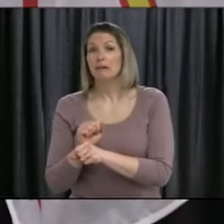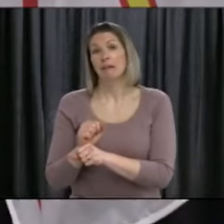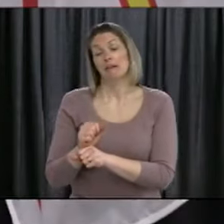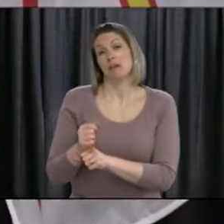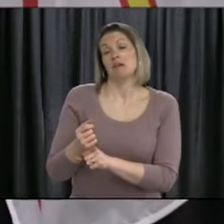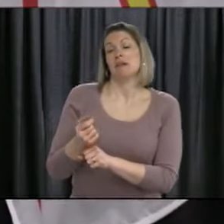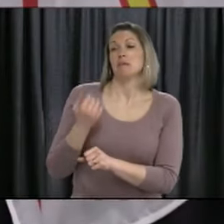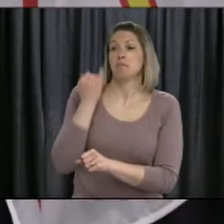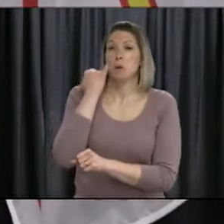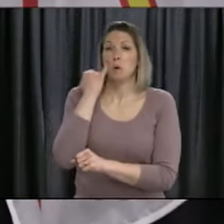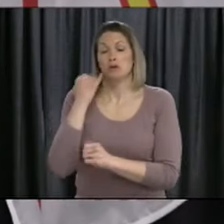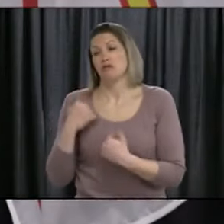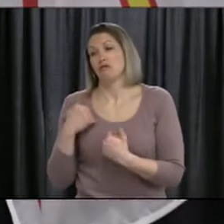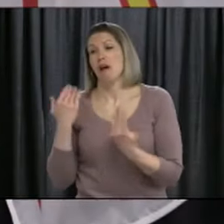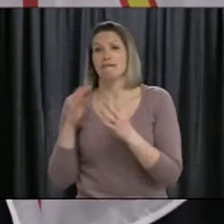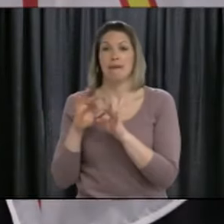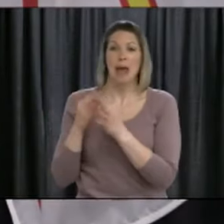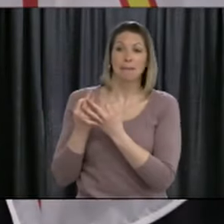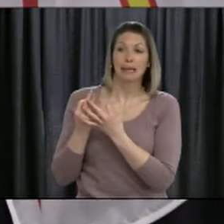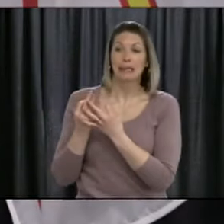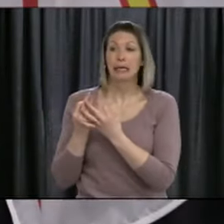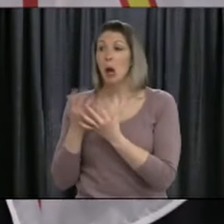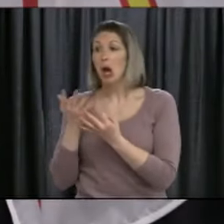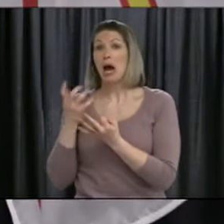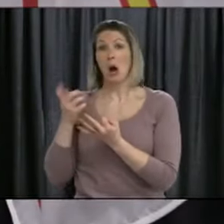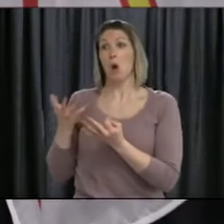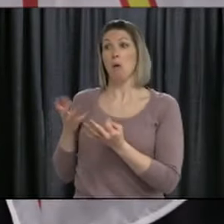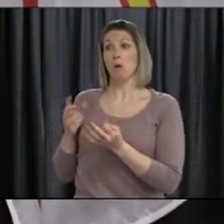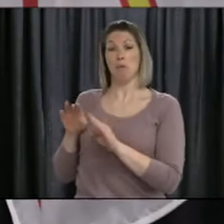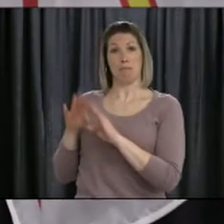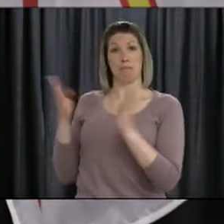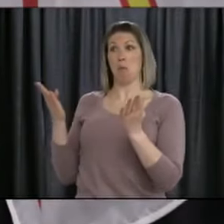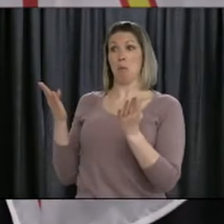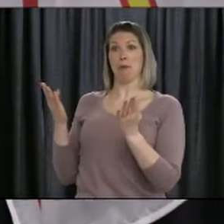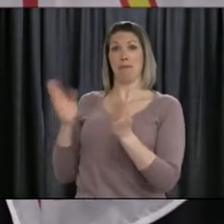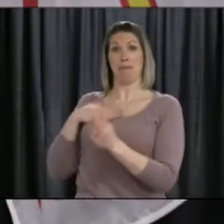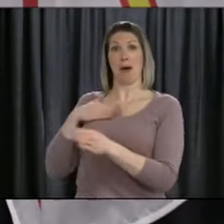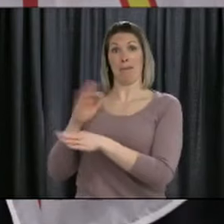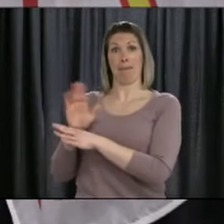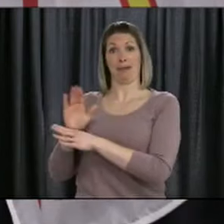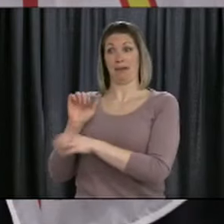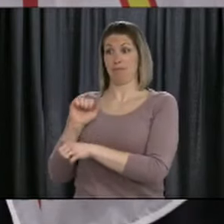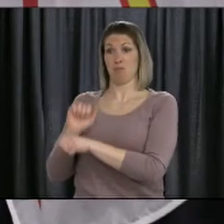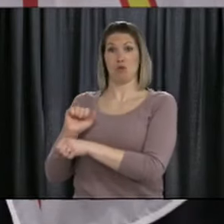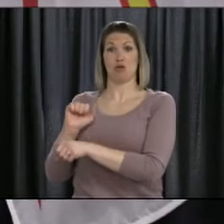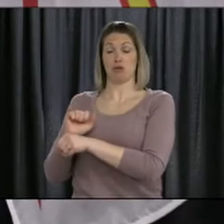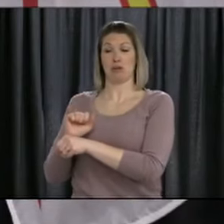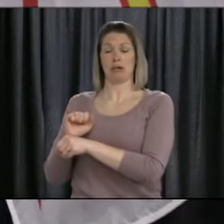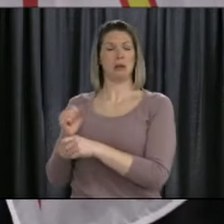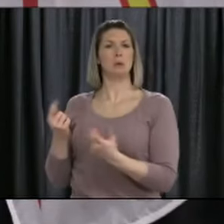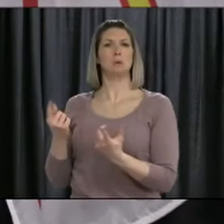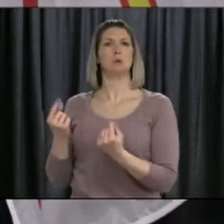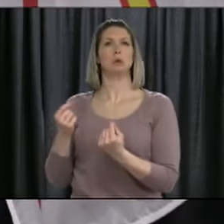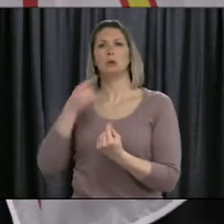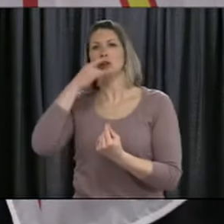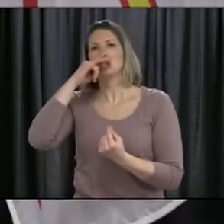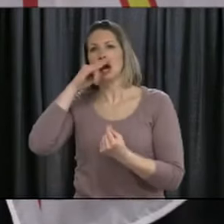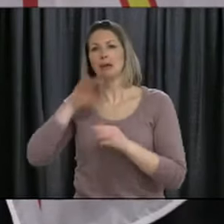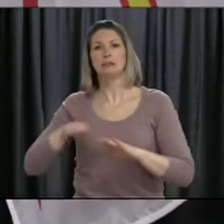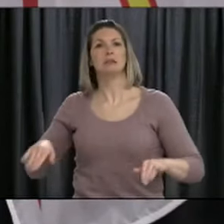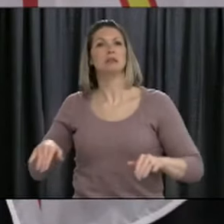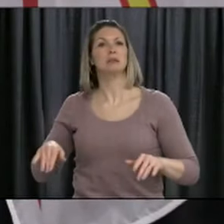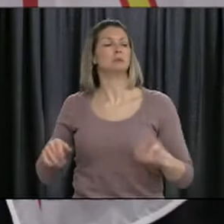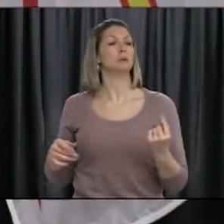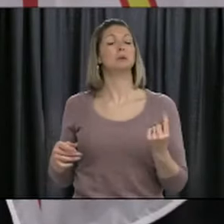family is what are the child care services? So you have to make sure that you can deliver the child care services safely, but yet those